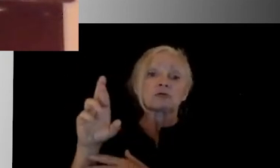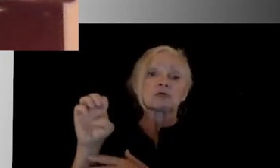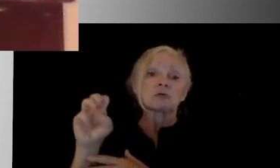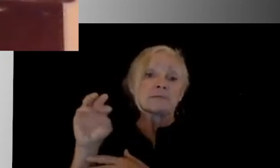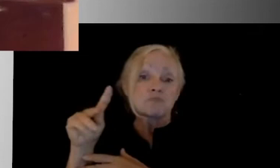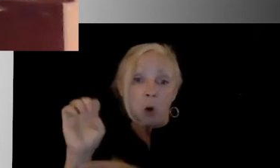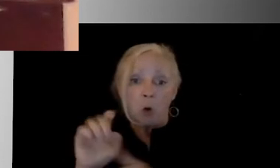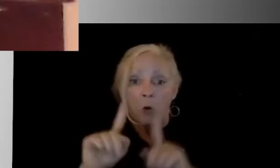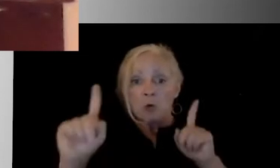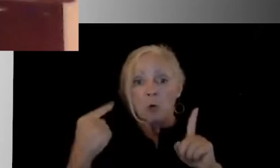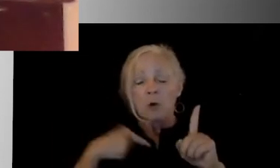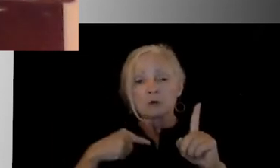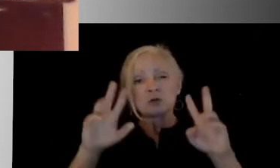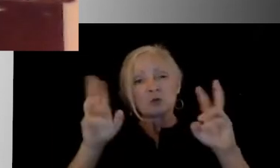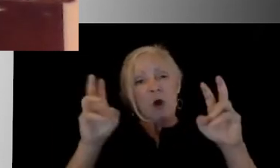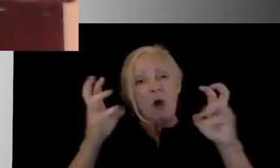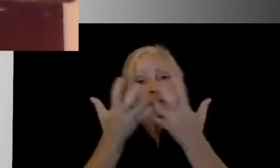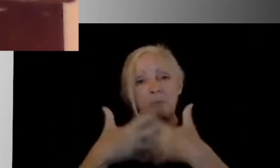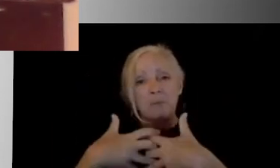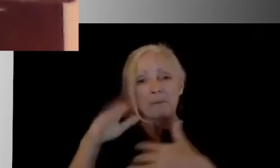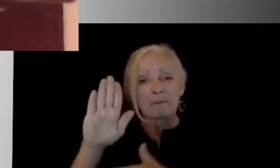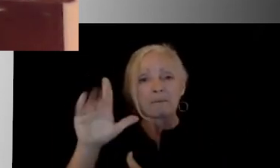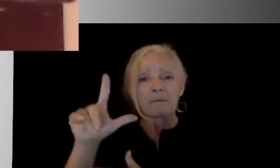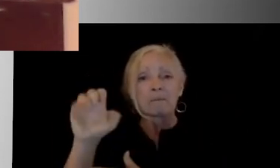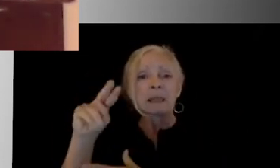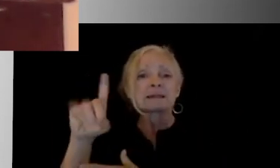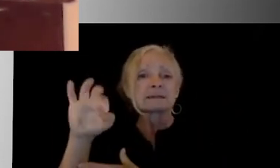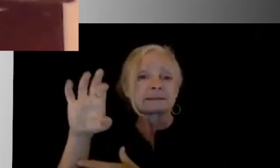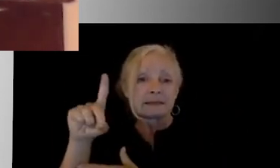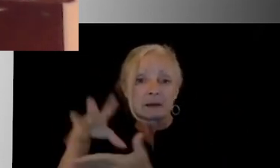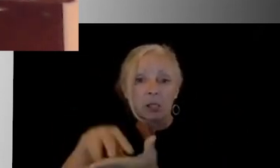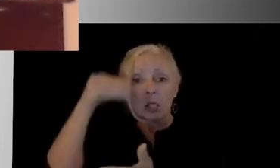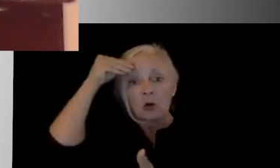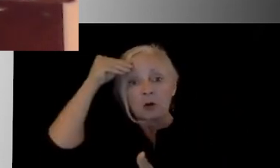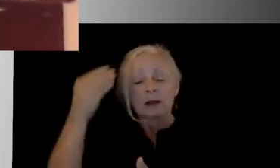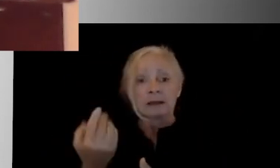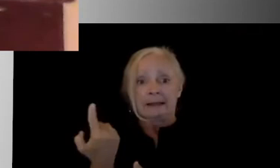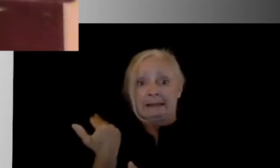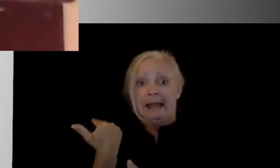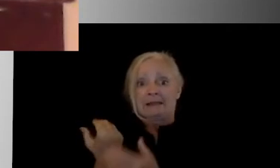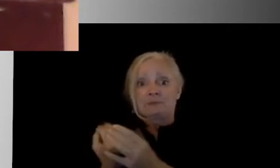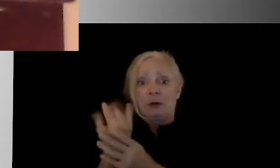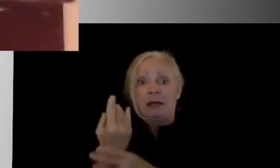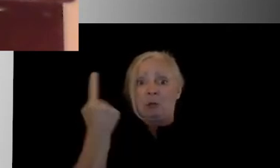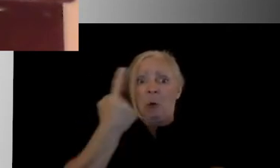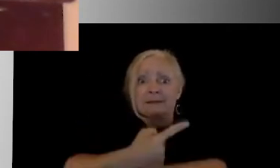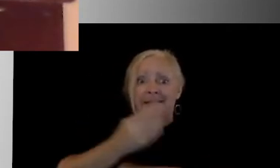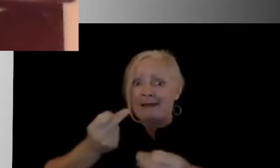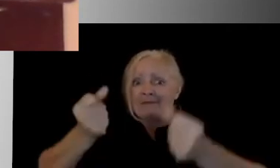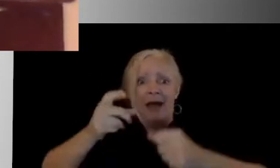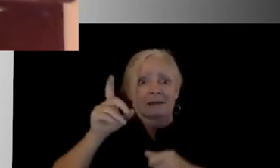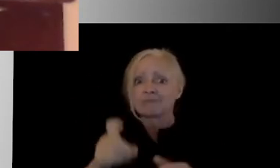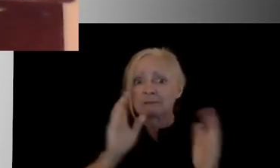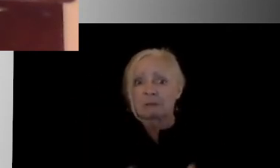our students for going to that remote option. When we had one day to prepare, there were certain things that